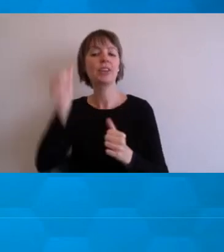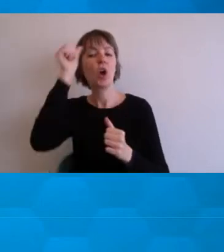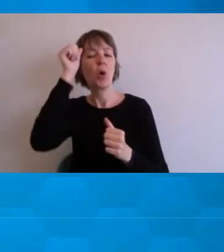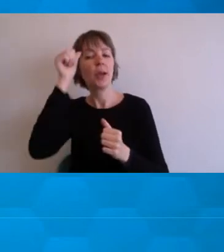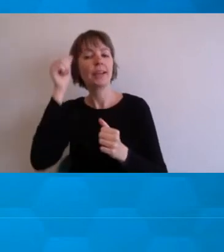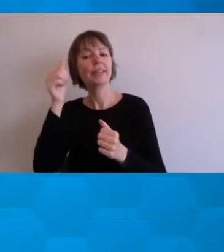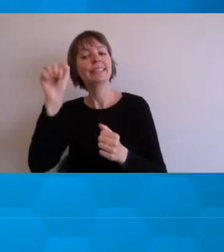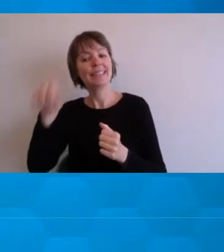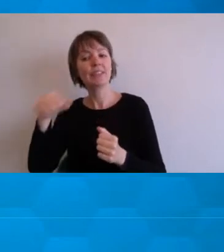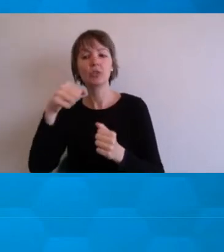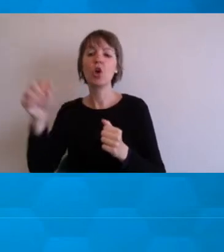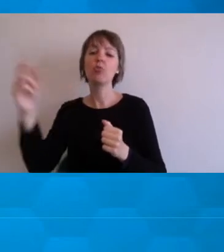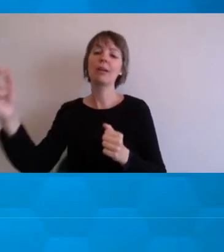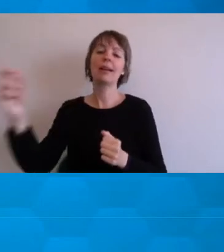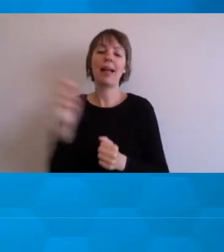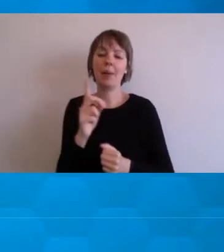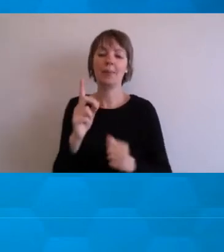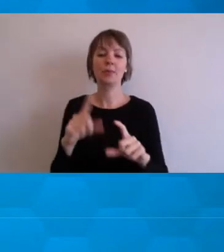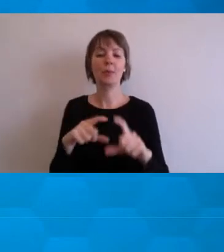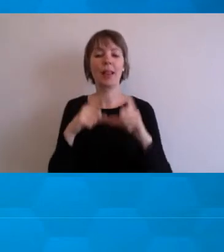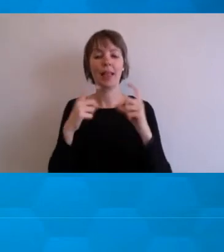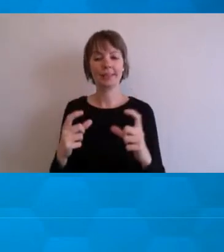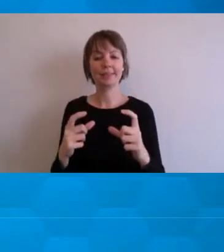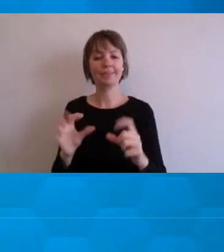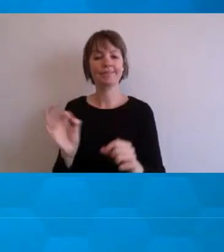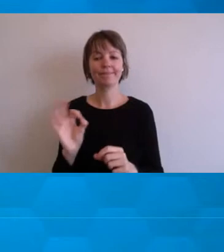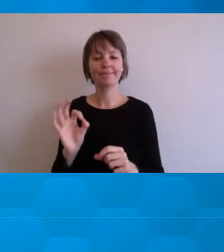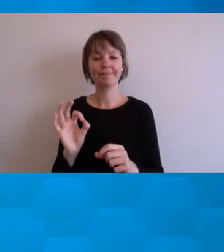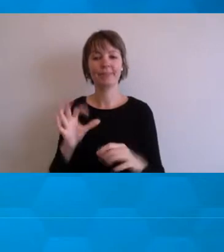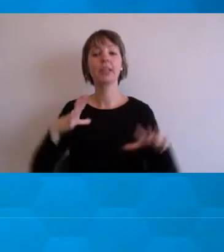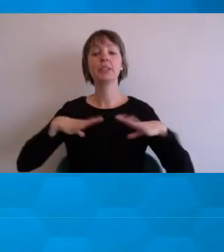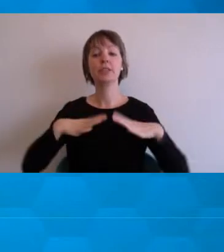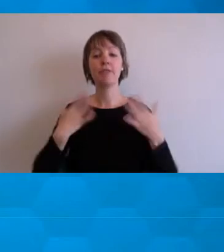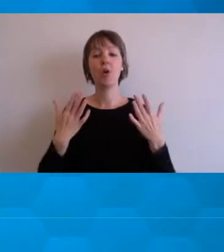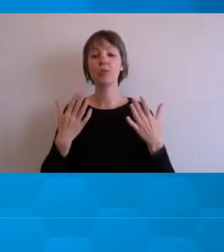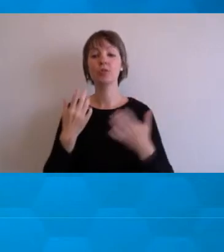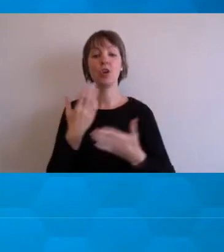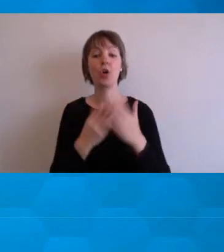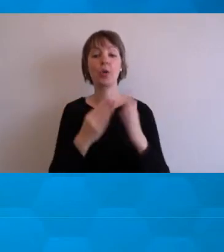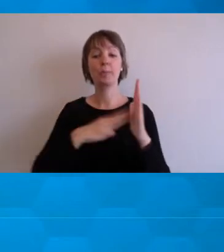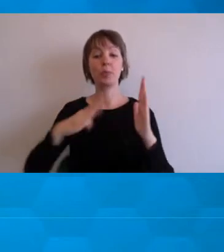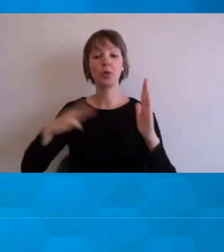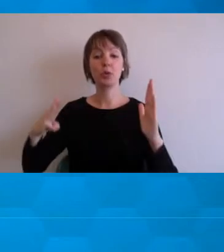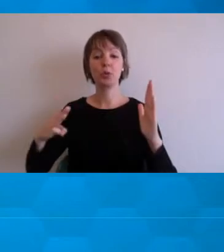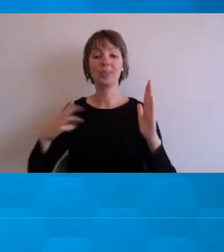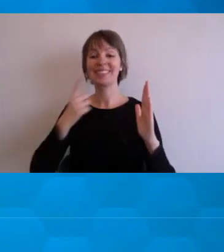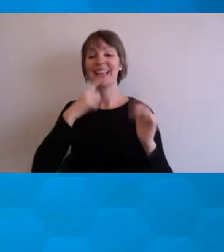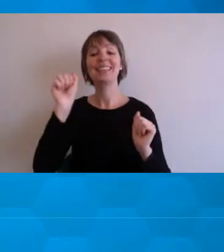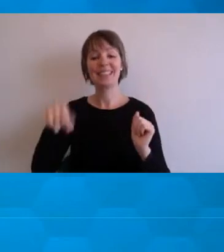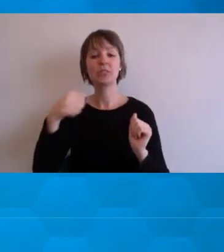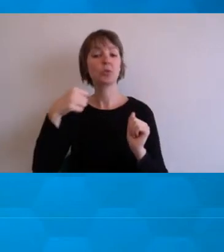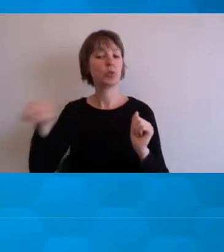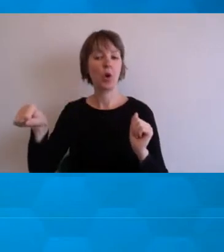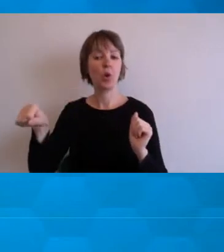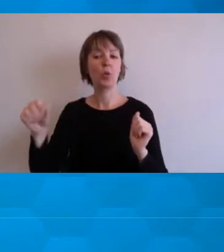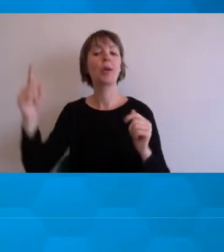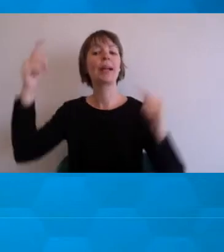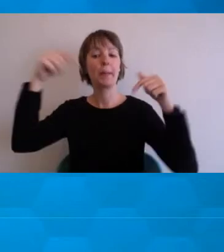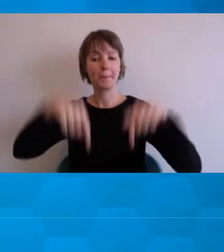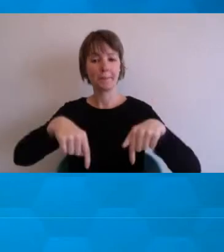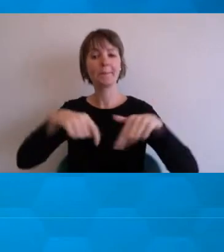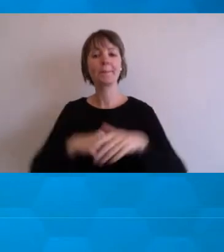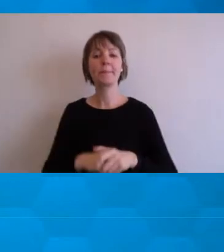Within the attendance tool on Moodle, the default is just present or absent. So what I do is go in and change that default